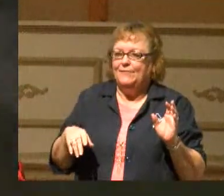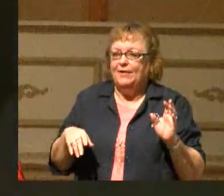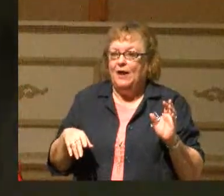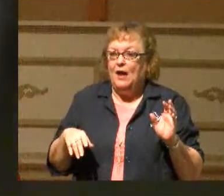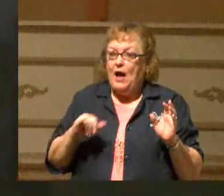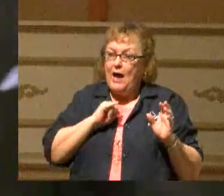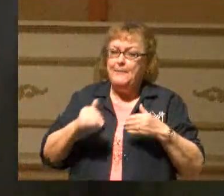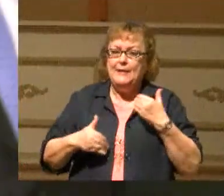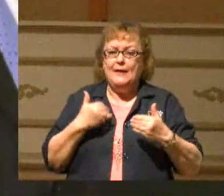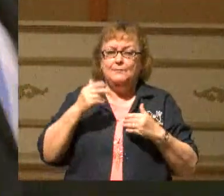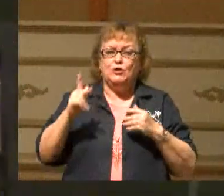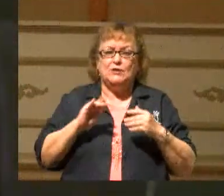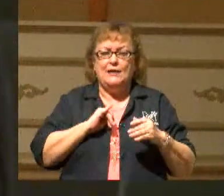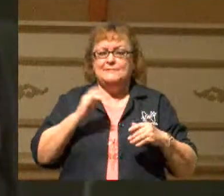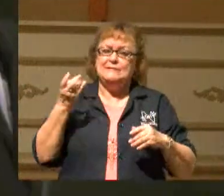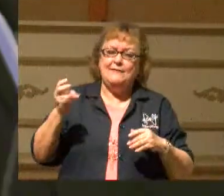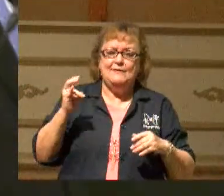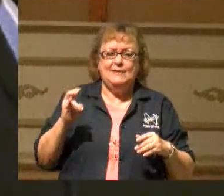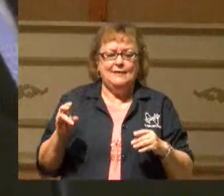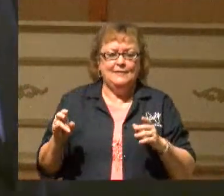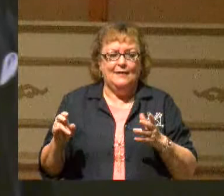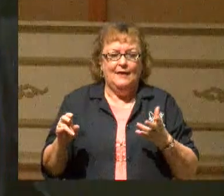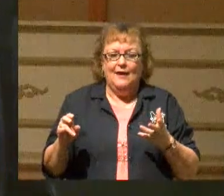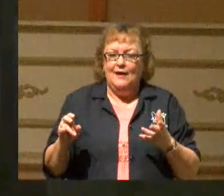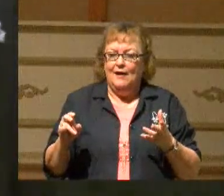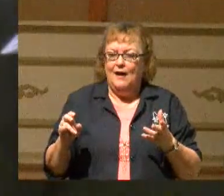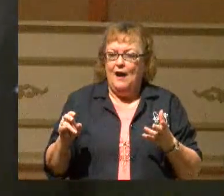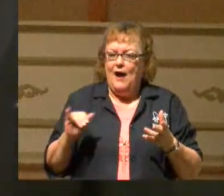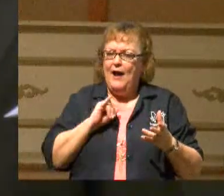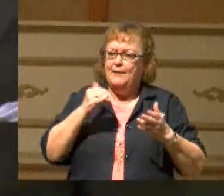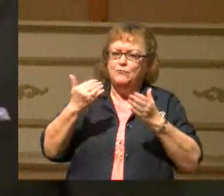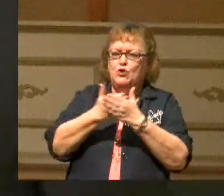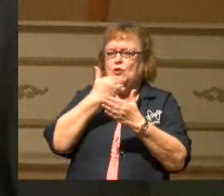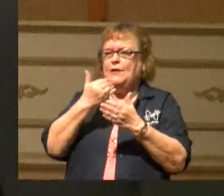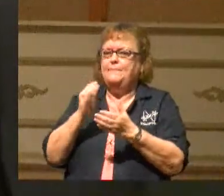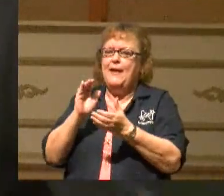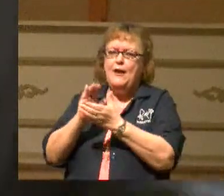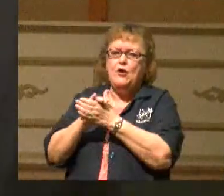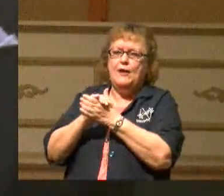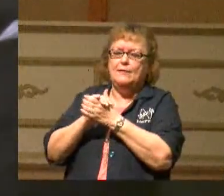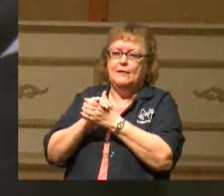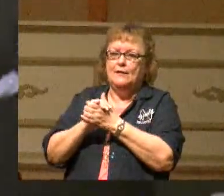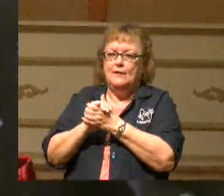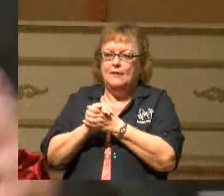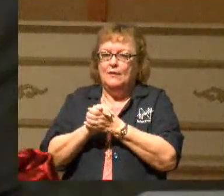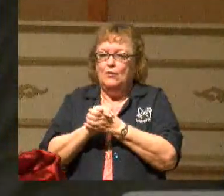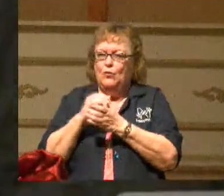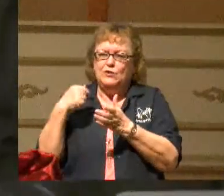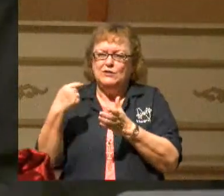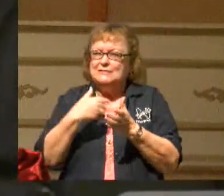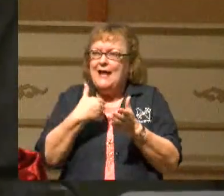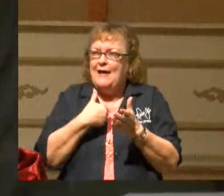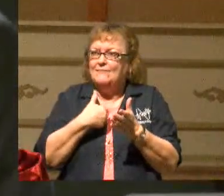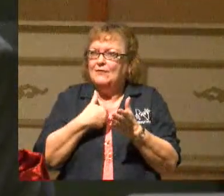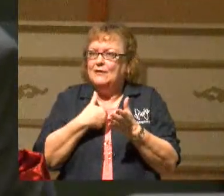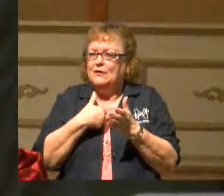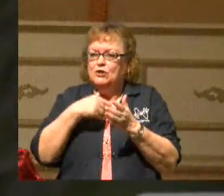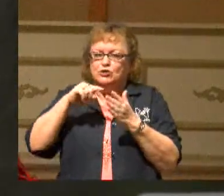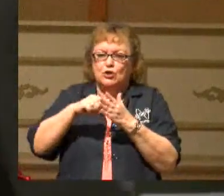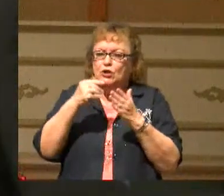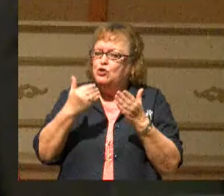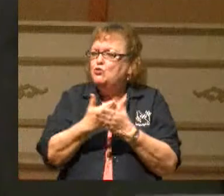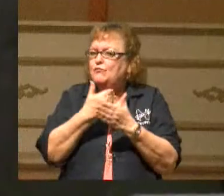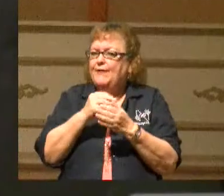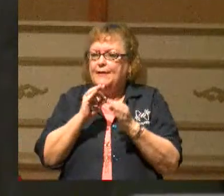I'm a young person. I'm 17. I'm just newly married, you know. We've got just starting a new